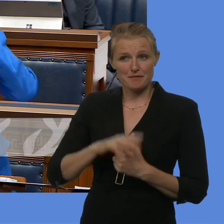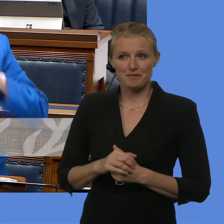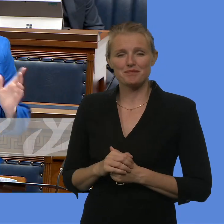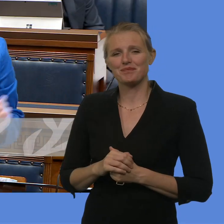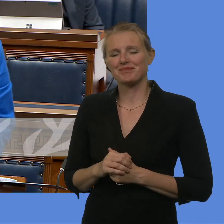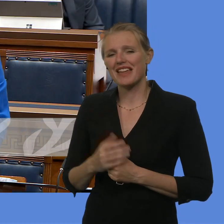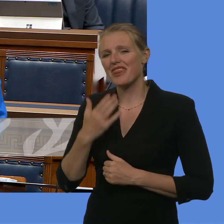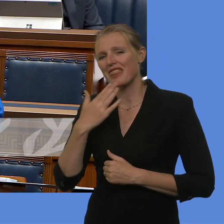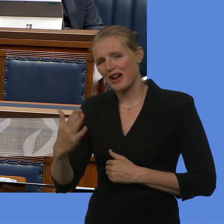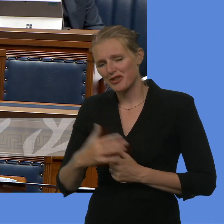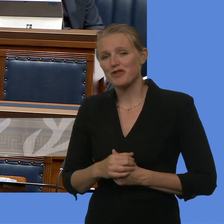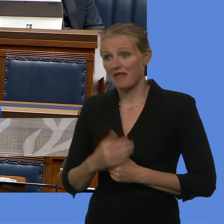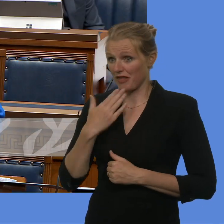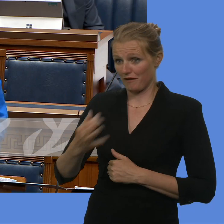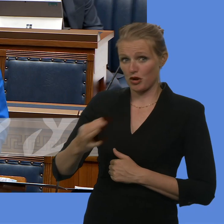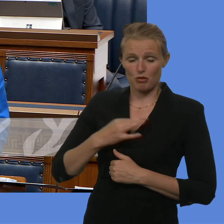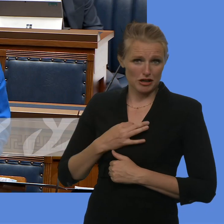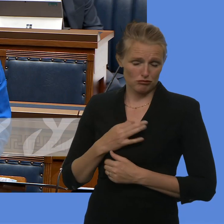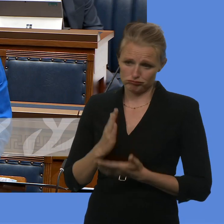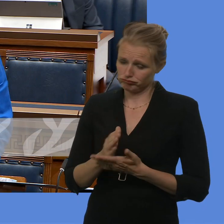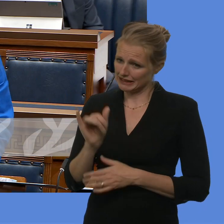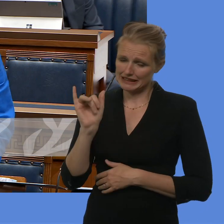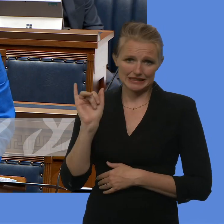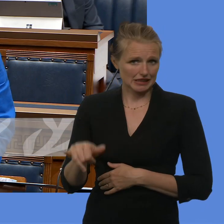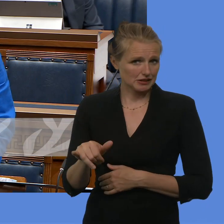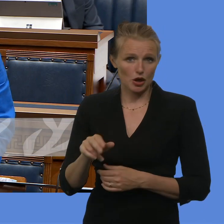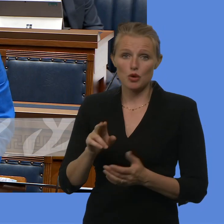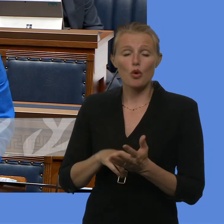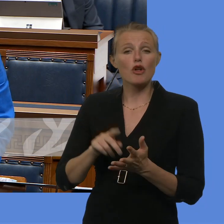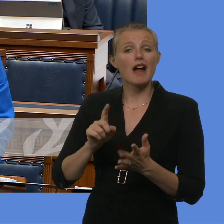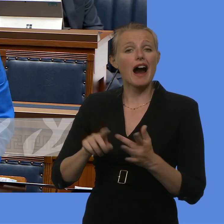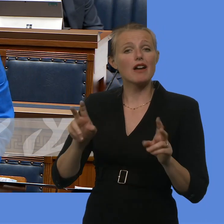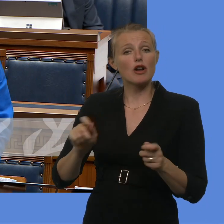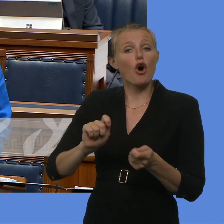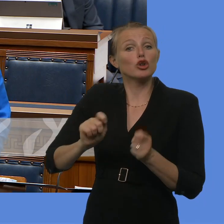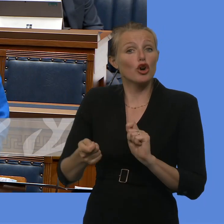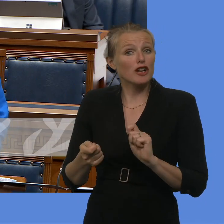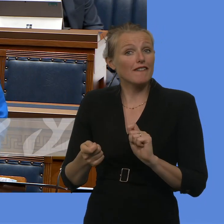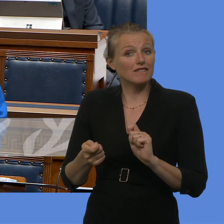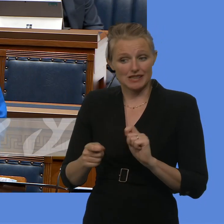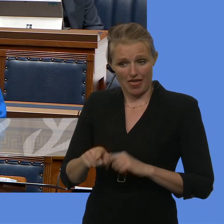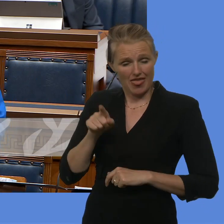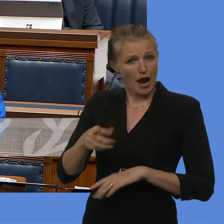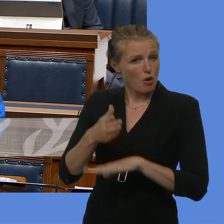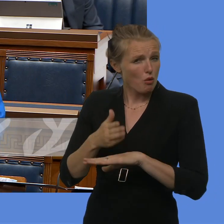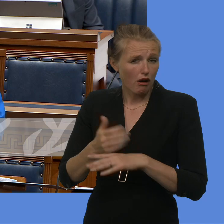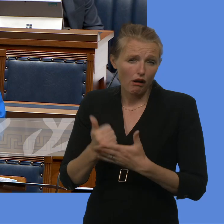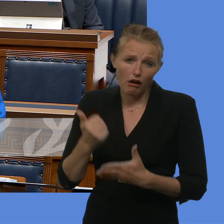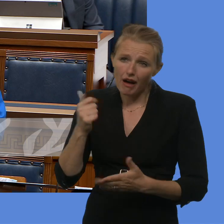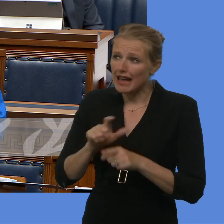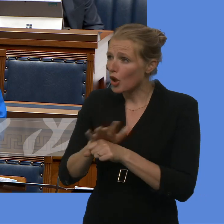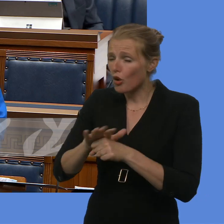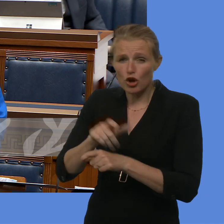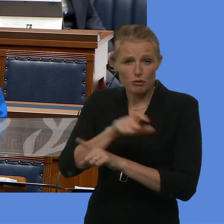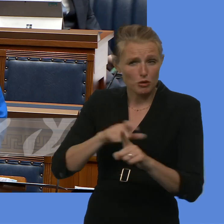Mr Speaker. I thank the member for his question. Absolutely. Northern Ireland Alternatives do fantastic work in the local community and have done so